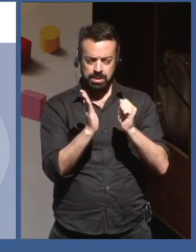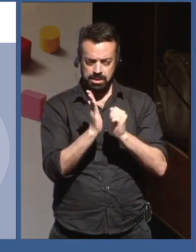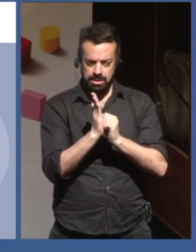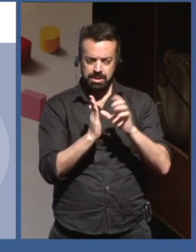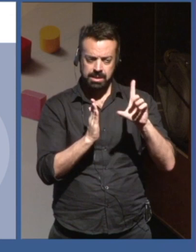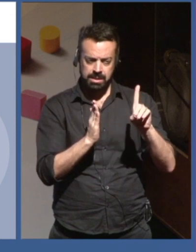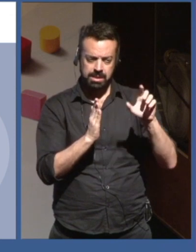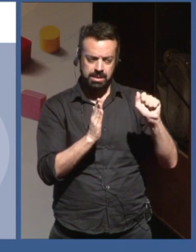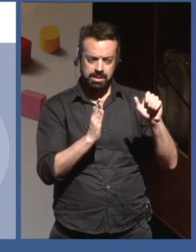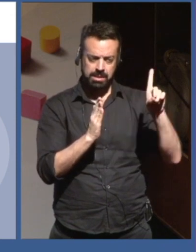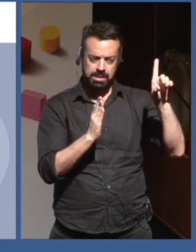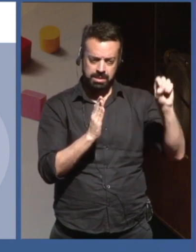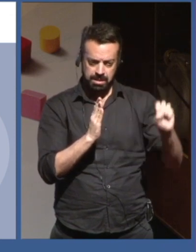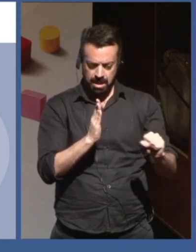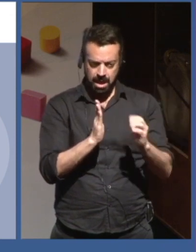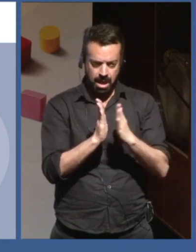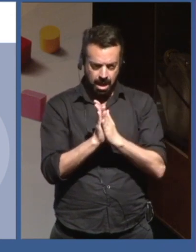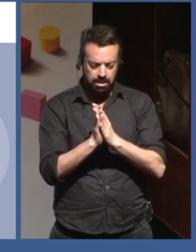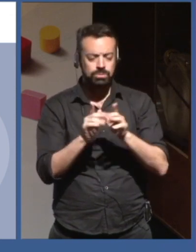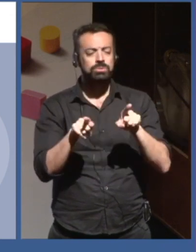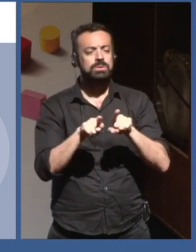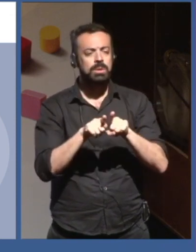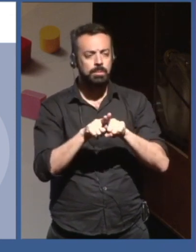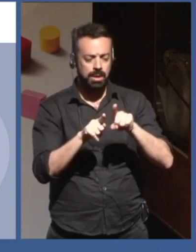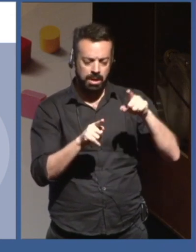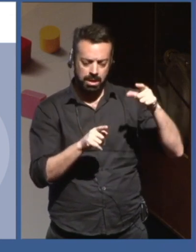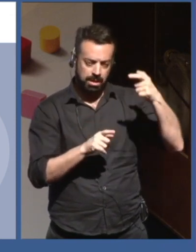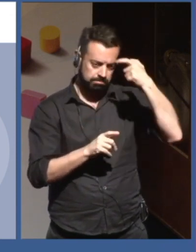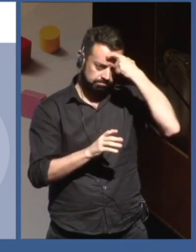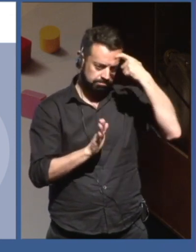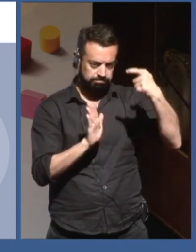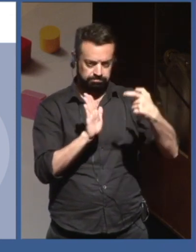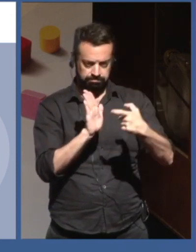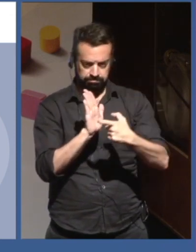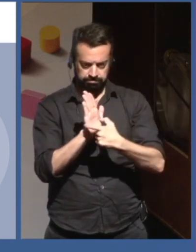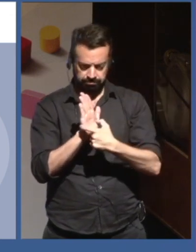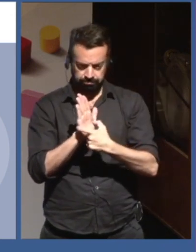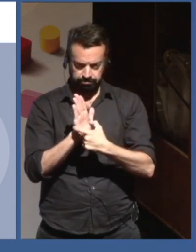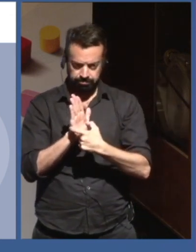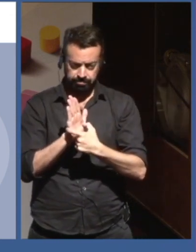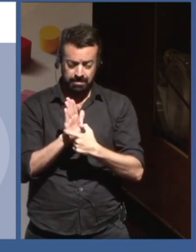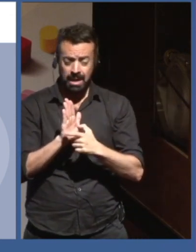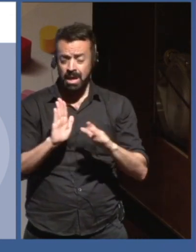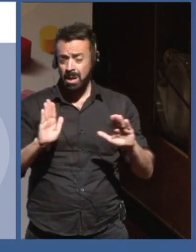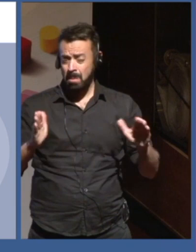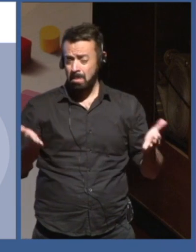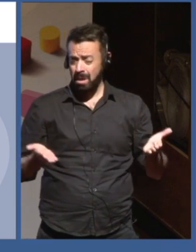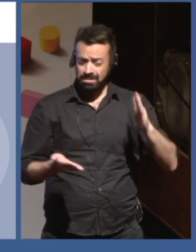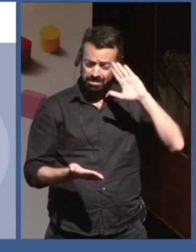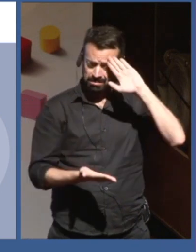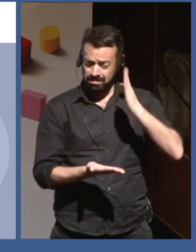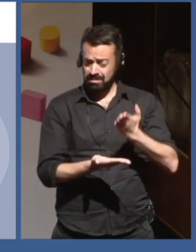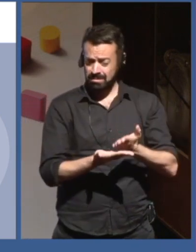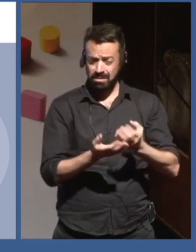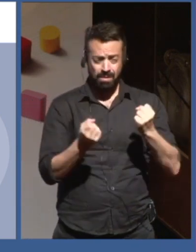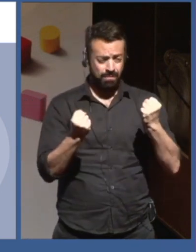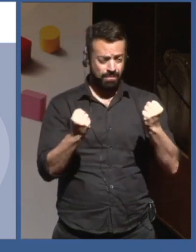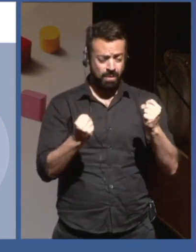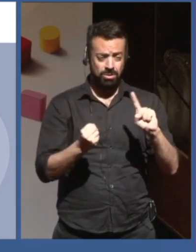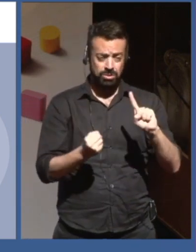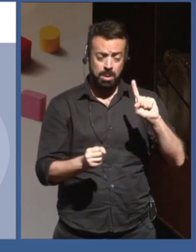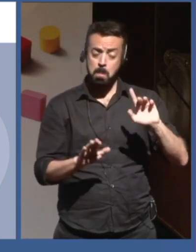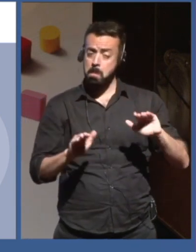firm conceptual basis or ground, but in a nutshell, something. So the previous presentation was talking about culture.